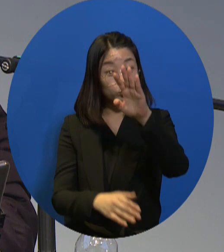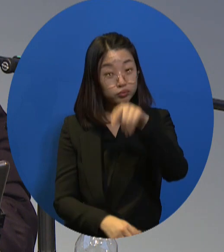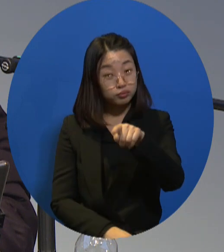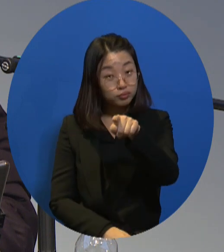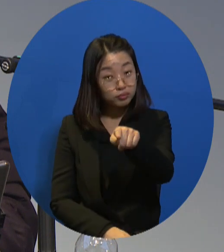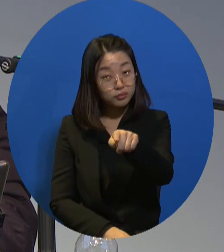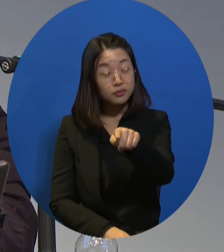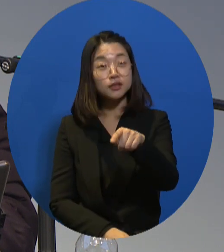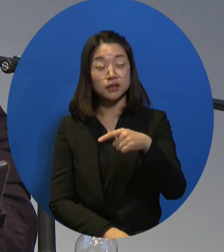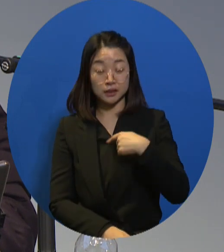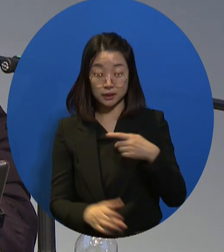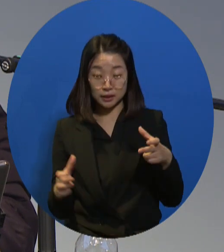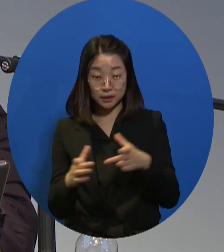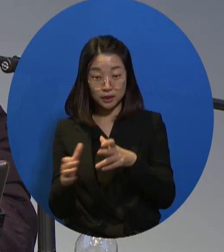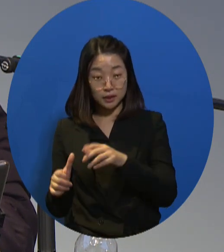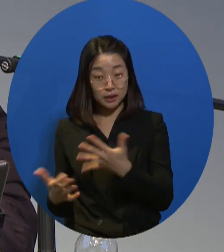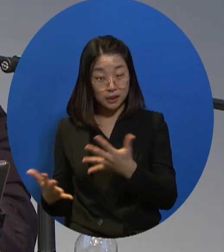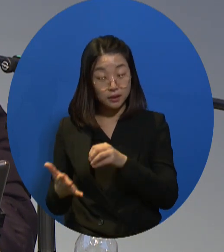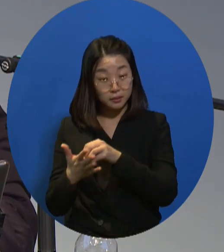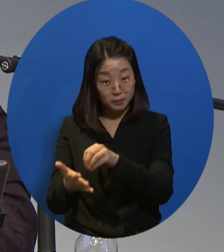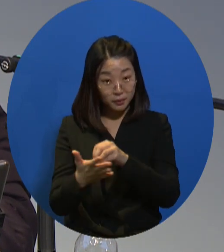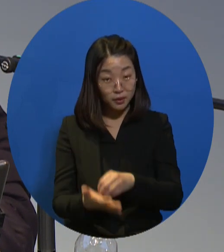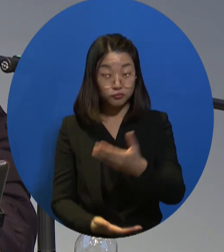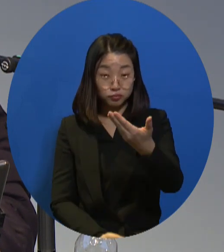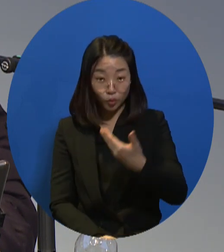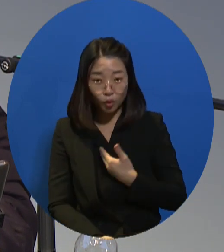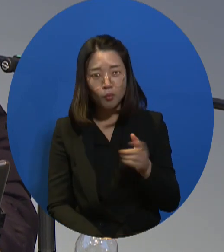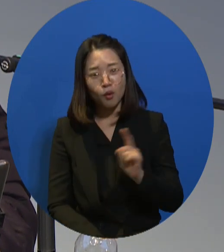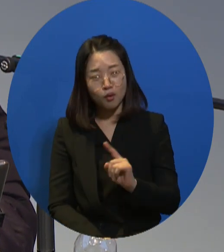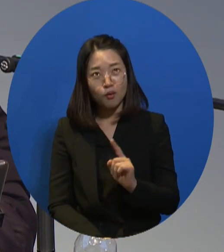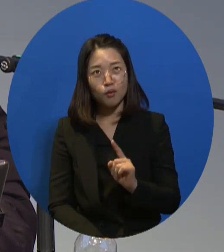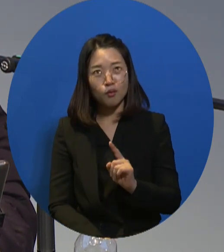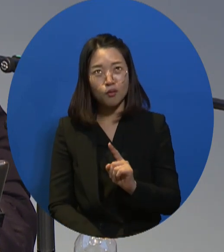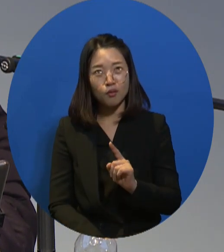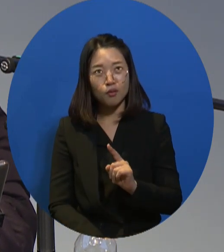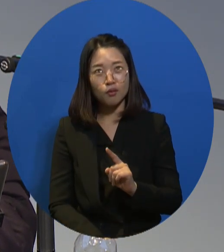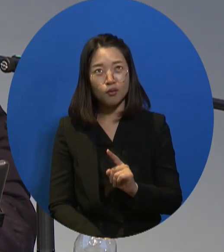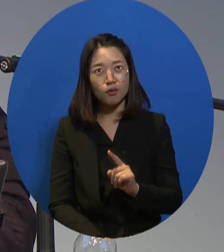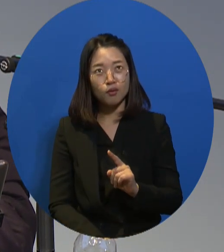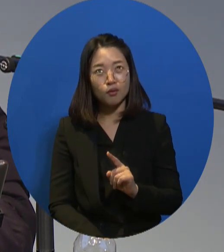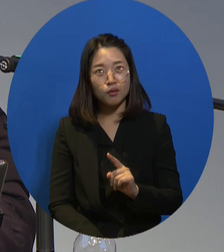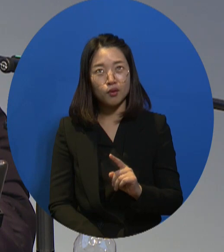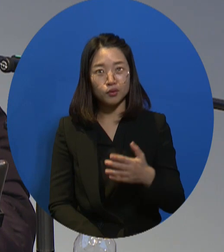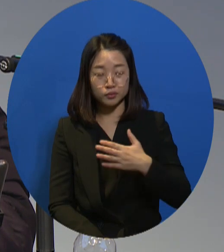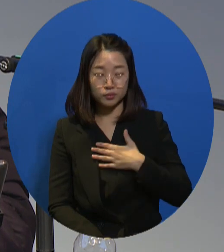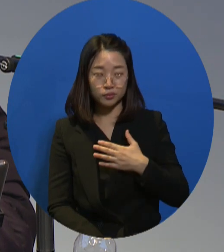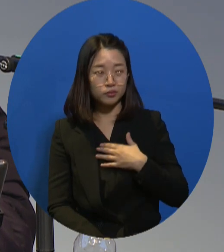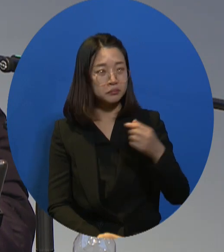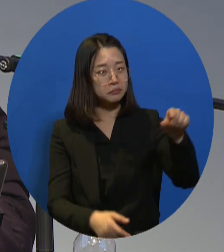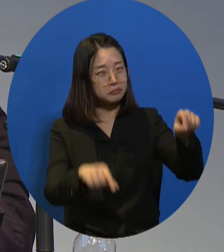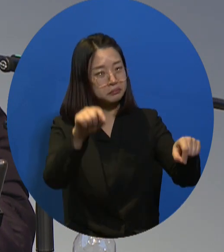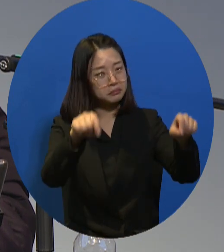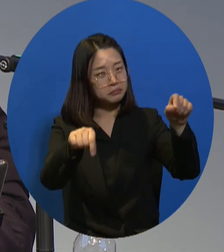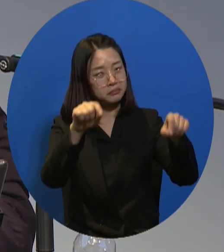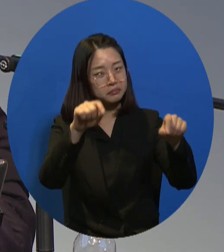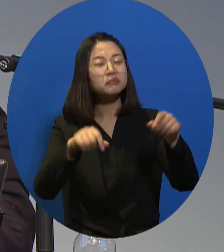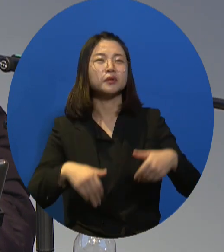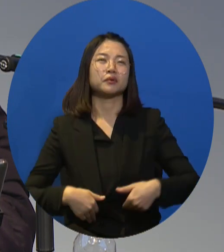who would take care of this or the Ministry of Labor and Employment who would have to